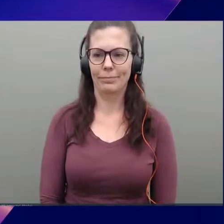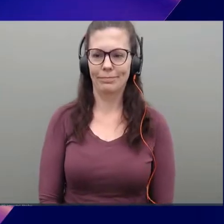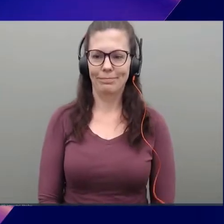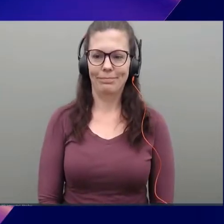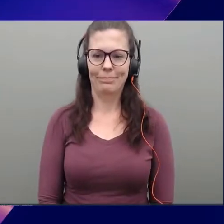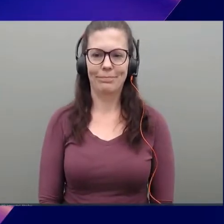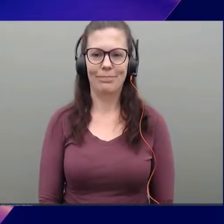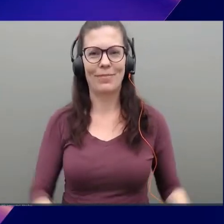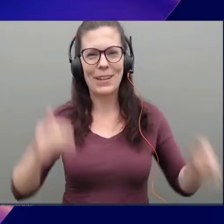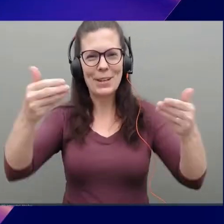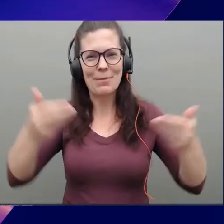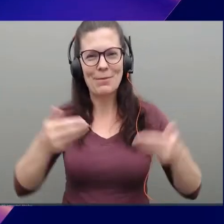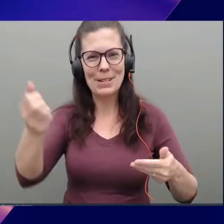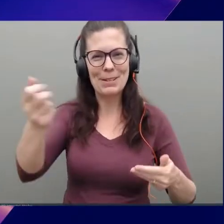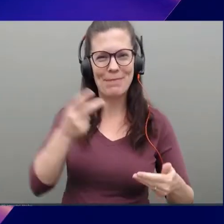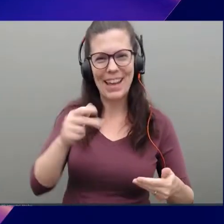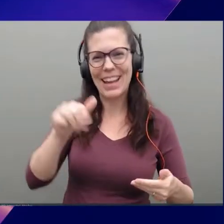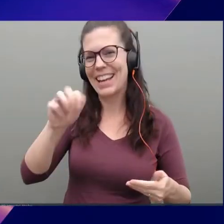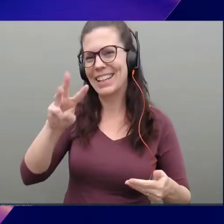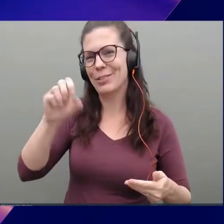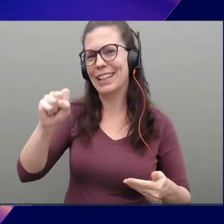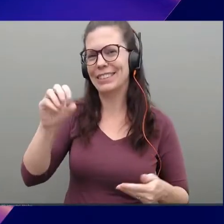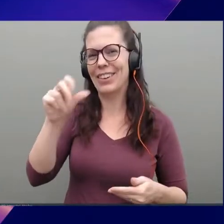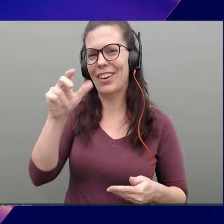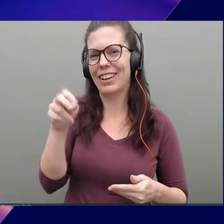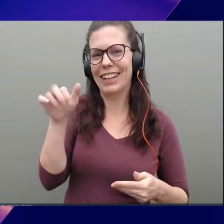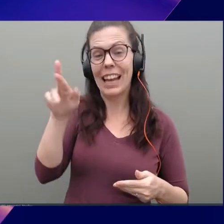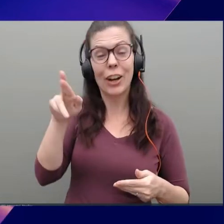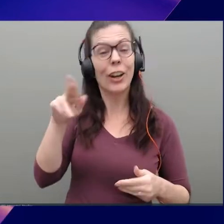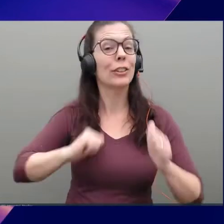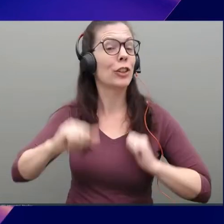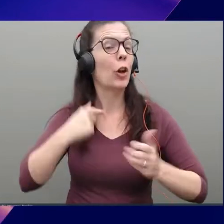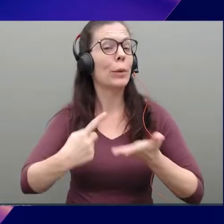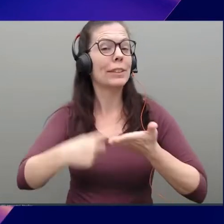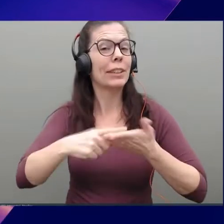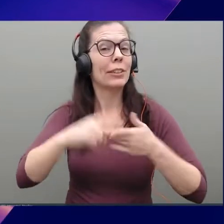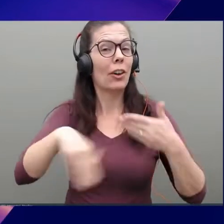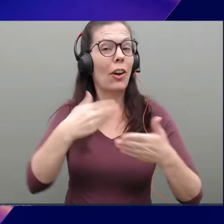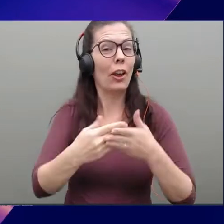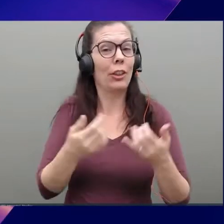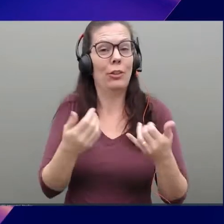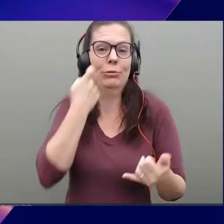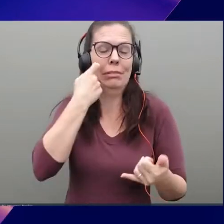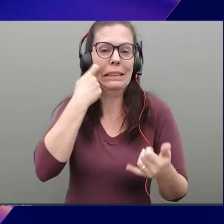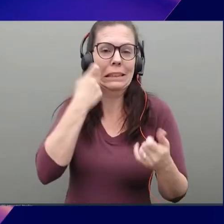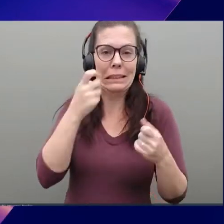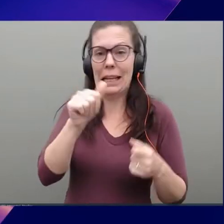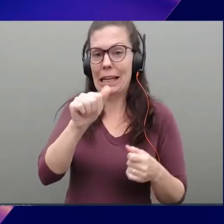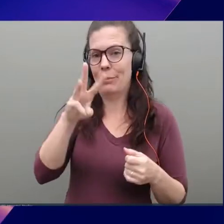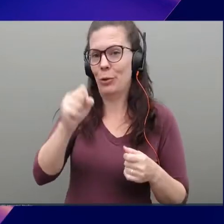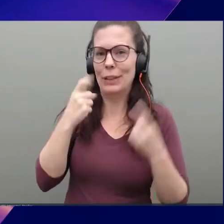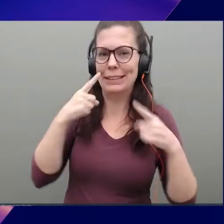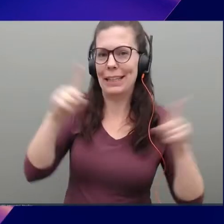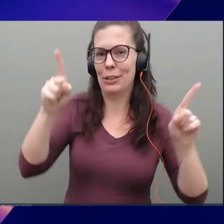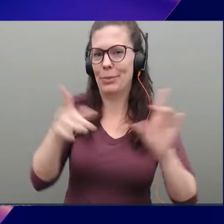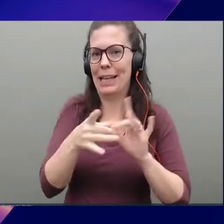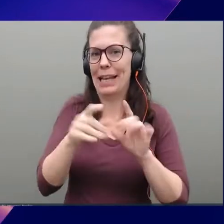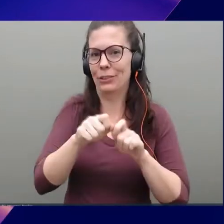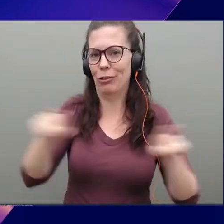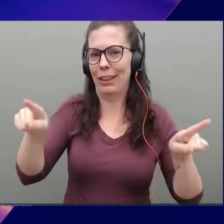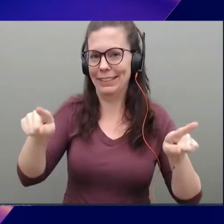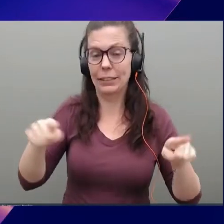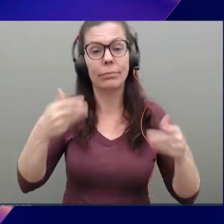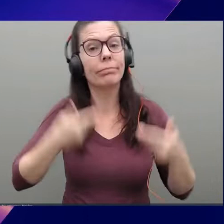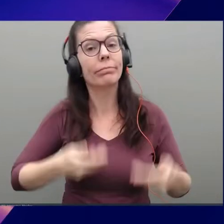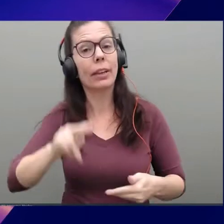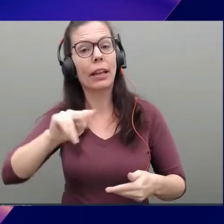Welcome back to AWS OnAir, the show where we talk about all the latest and greatest AWS announcements and releases. My name is Nathan